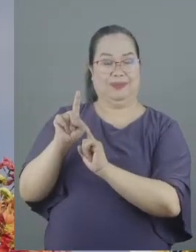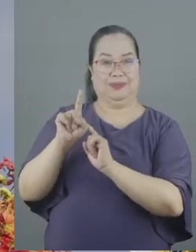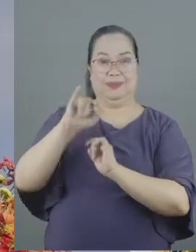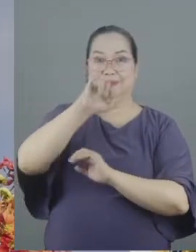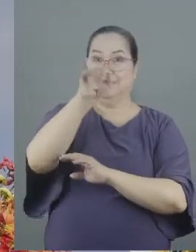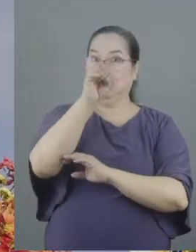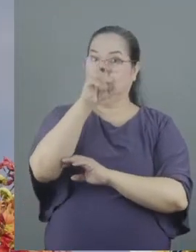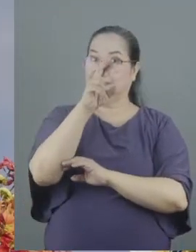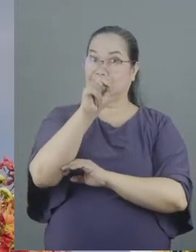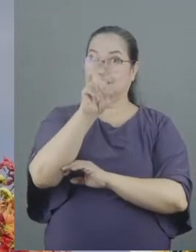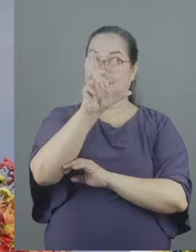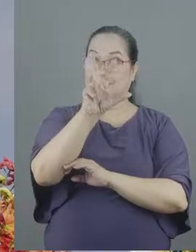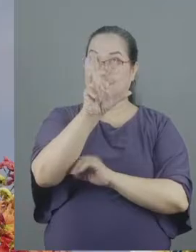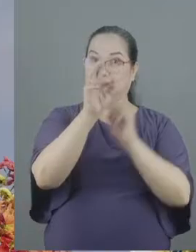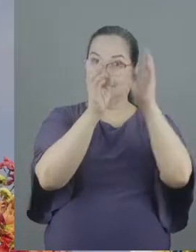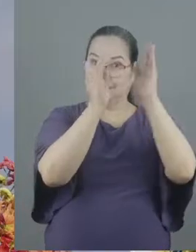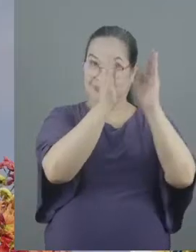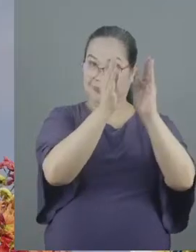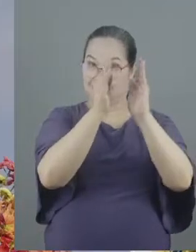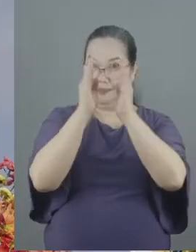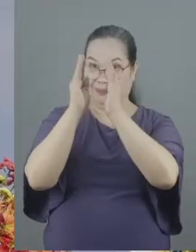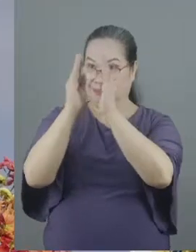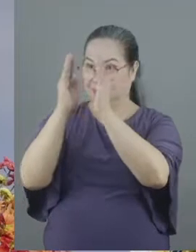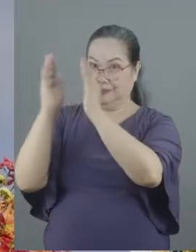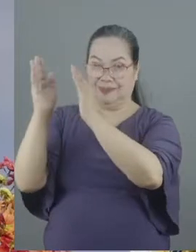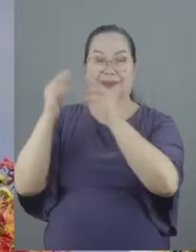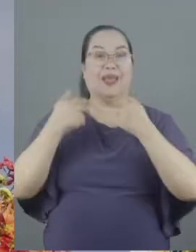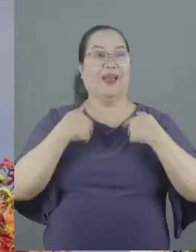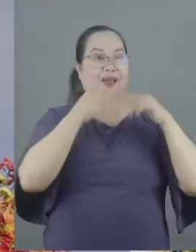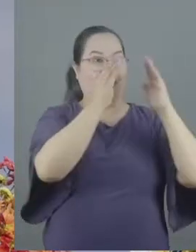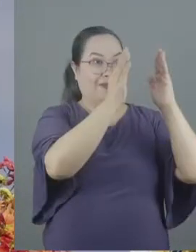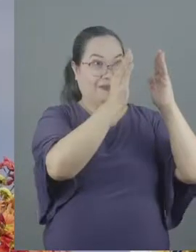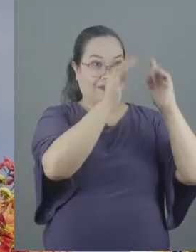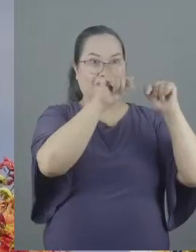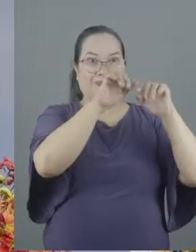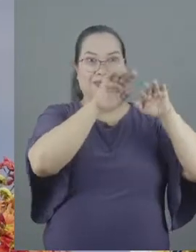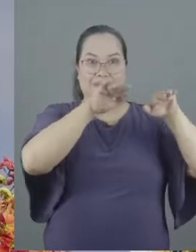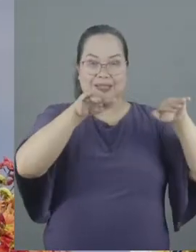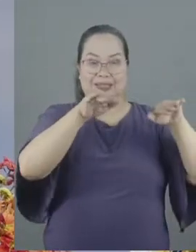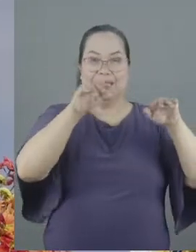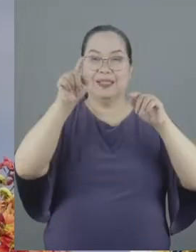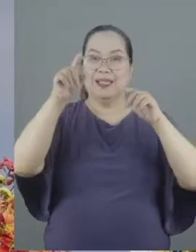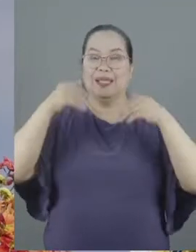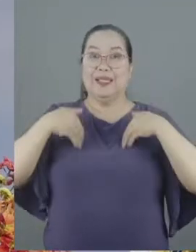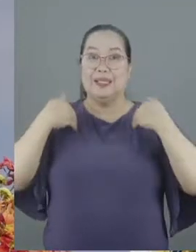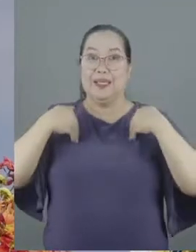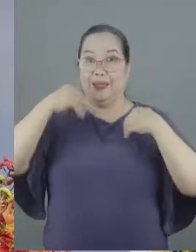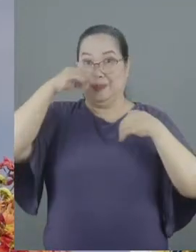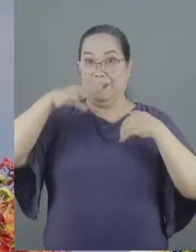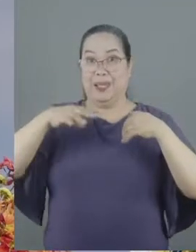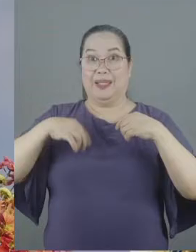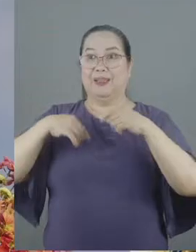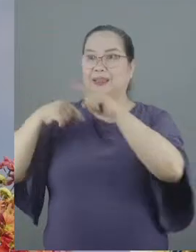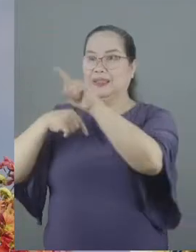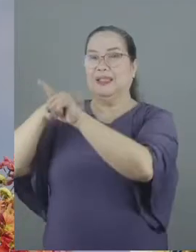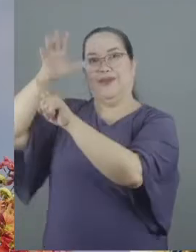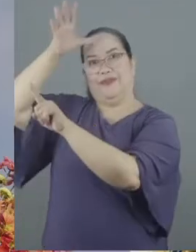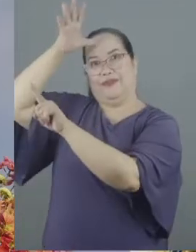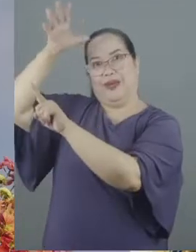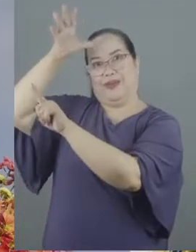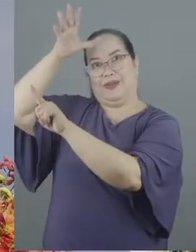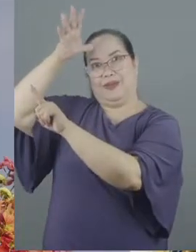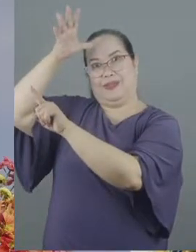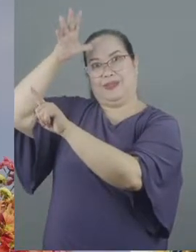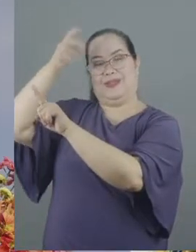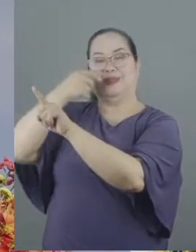categories of believers. There are children, young men, and fathers, as seen in 1 John chapter 2, 12 to